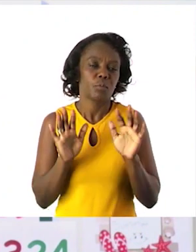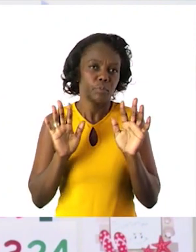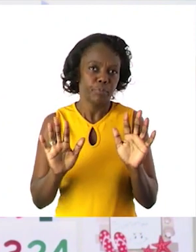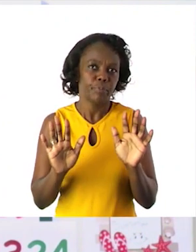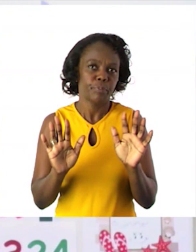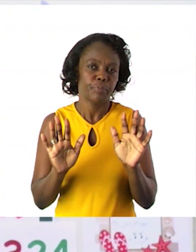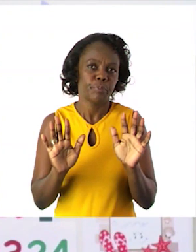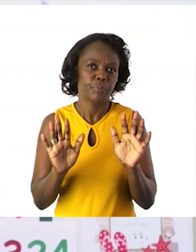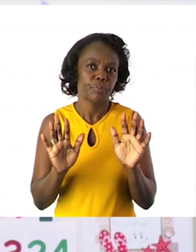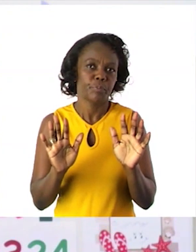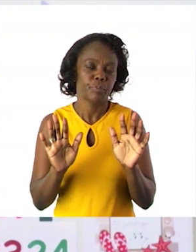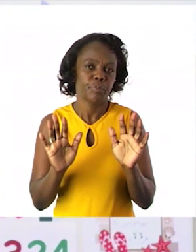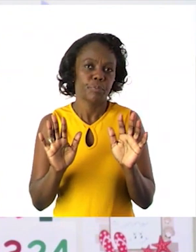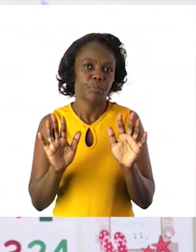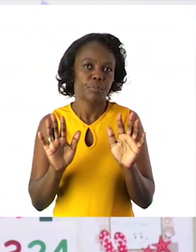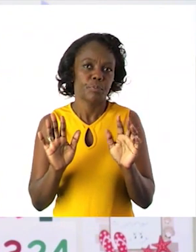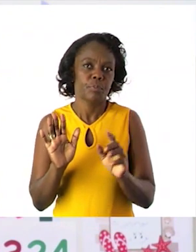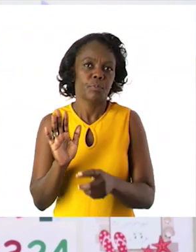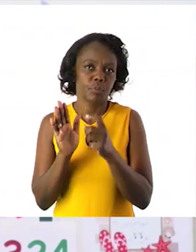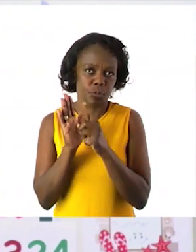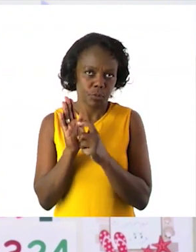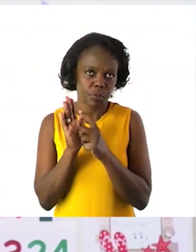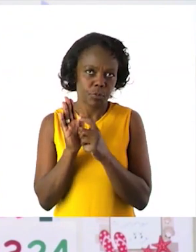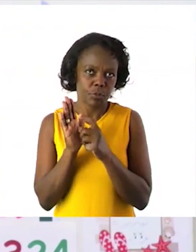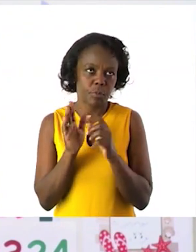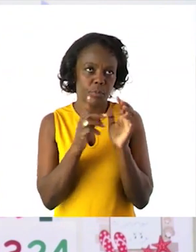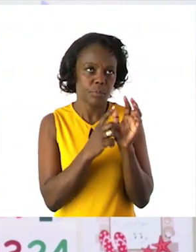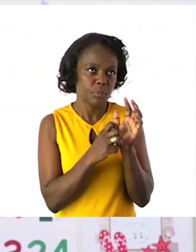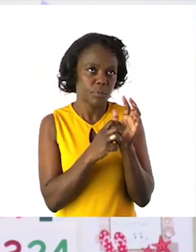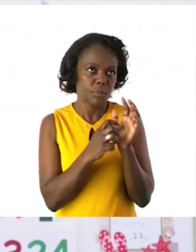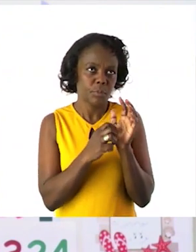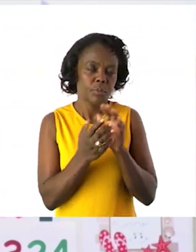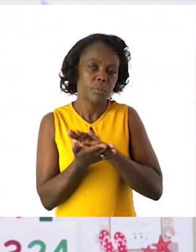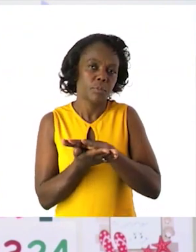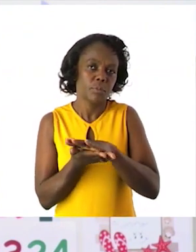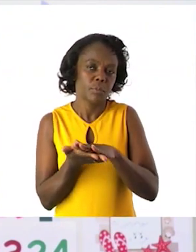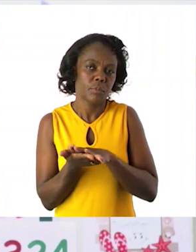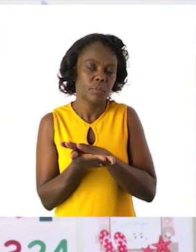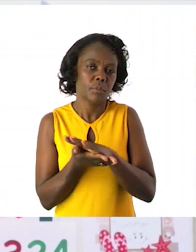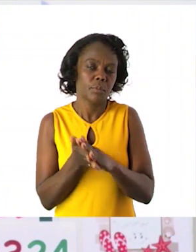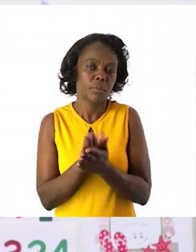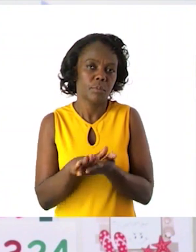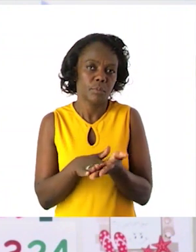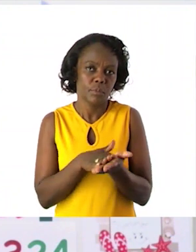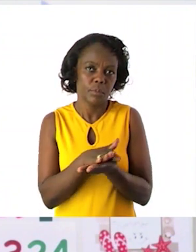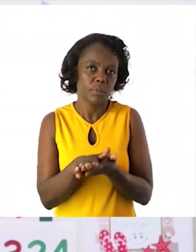we go. Let us sanitize again before again nice spray inside of the hand,